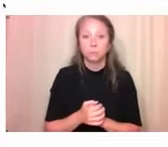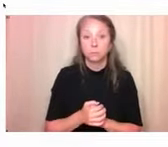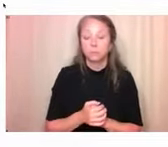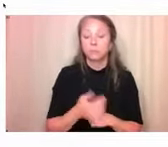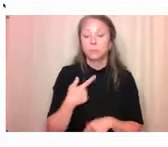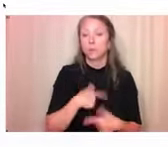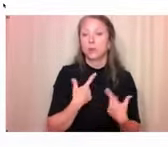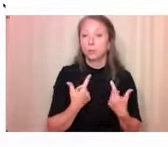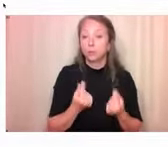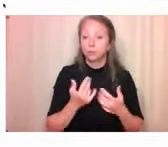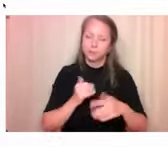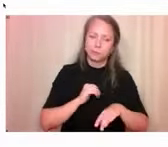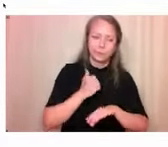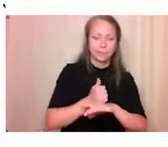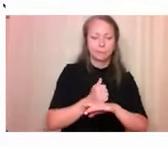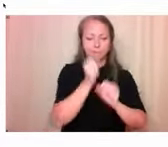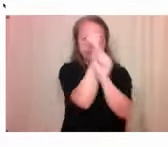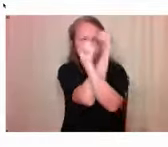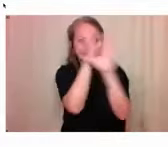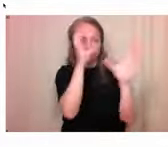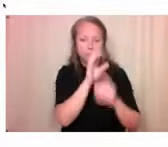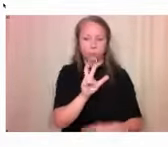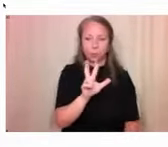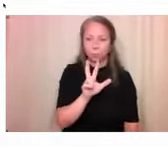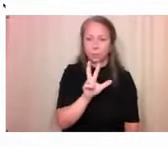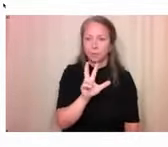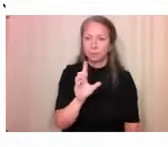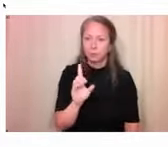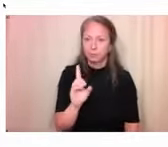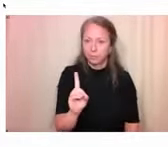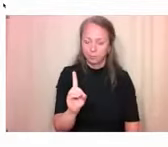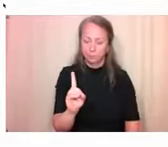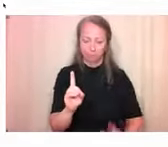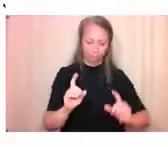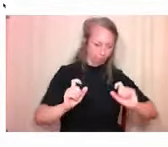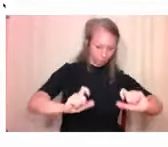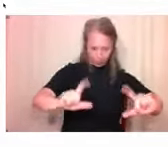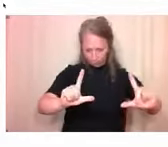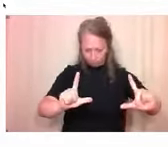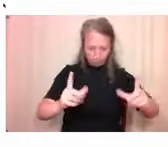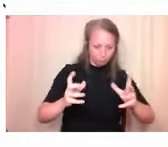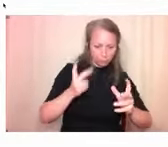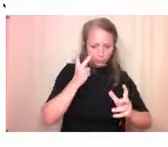reimagine spaces in Halifax and those will be up on our website soon.